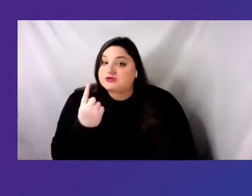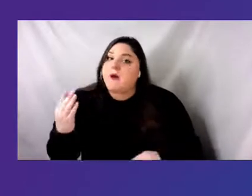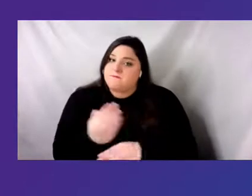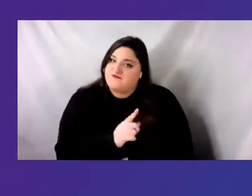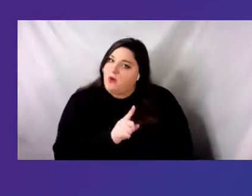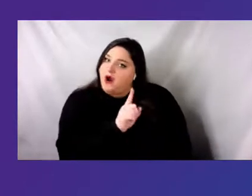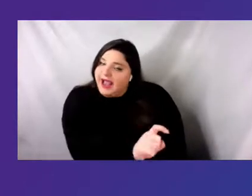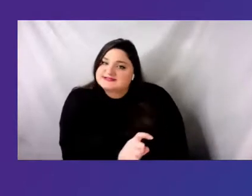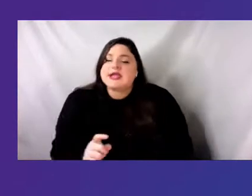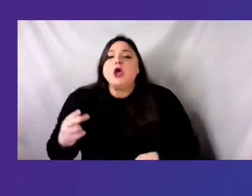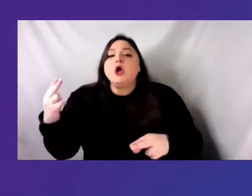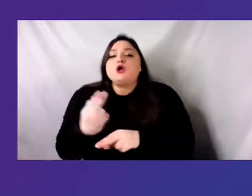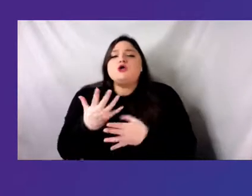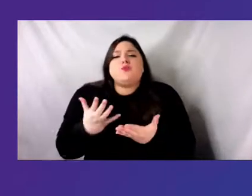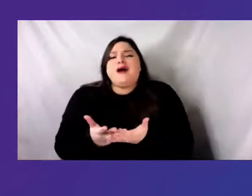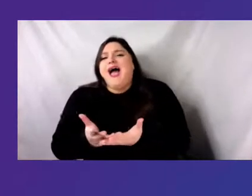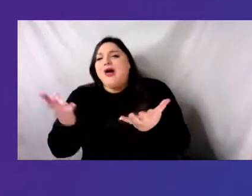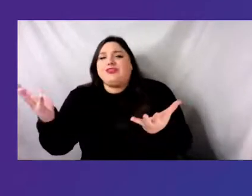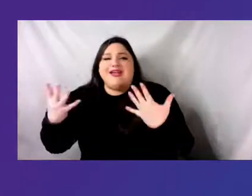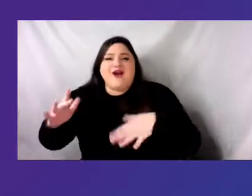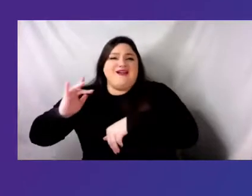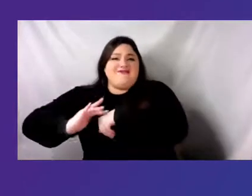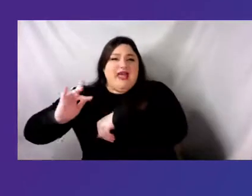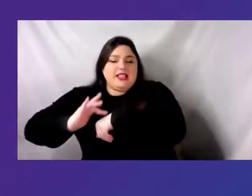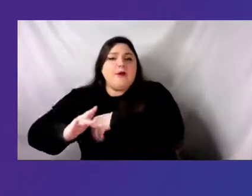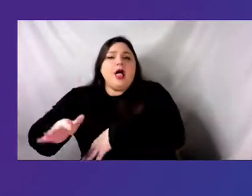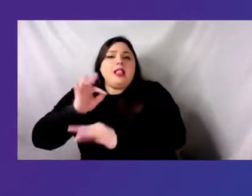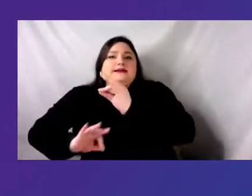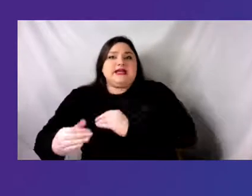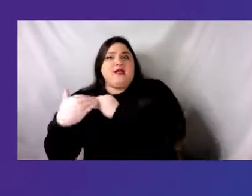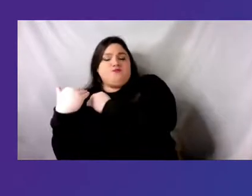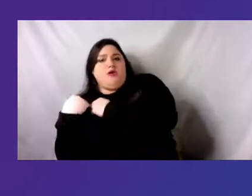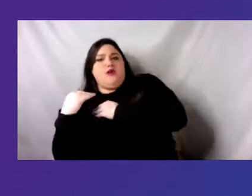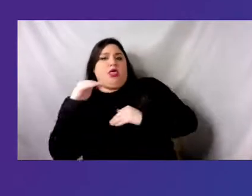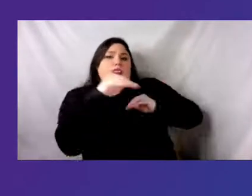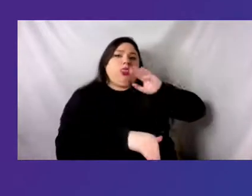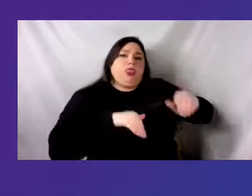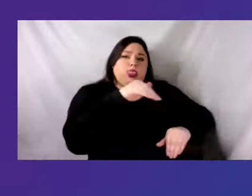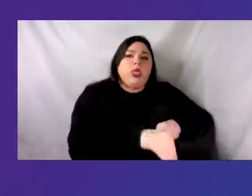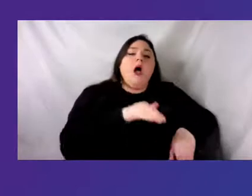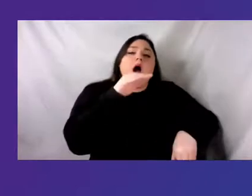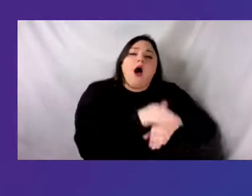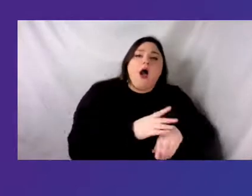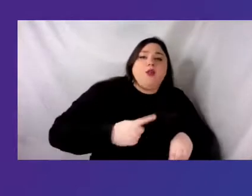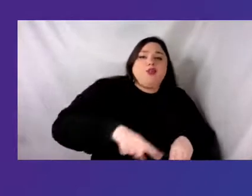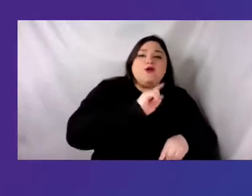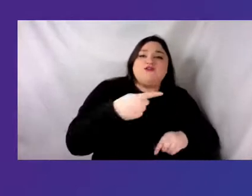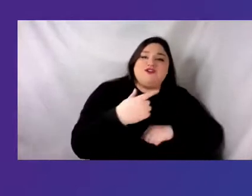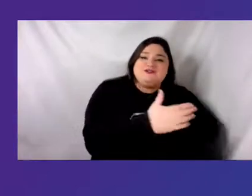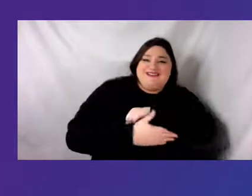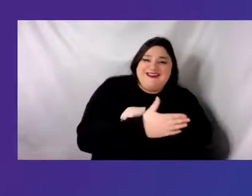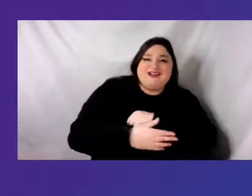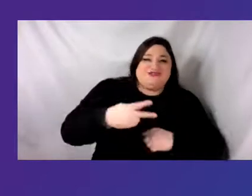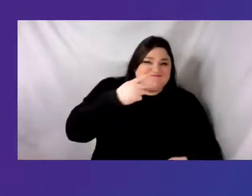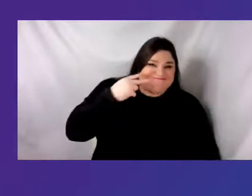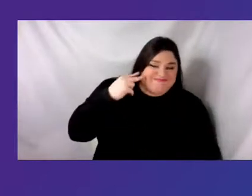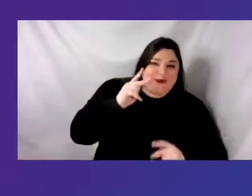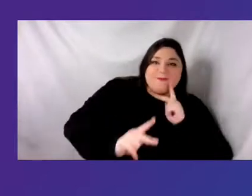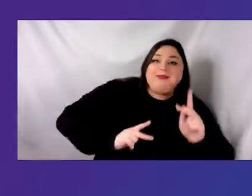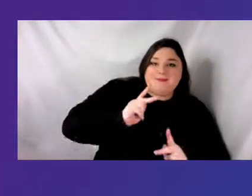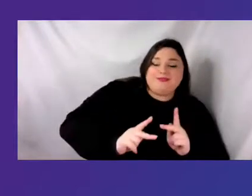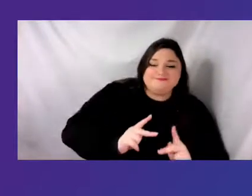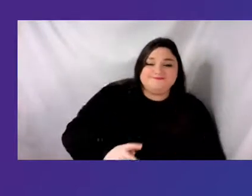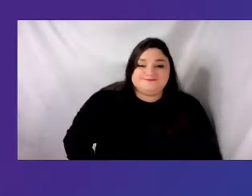us, rather than placing the burden of that learning on indigenous First Nations and American Indian people. The next step for us